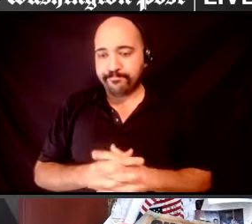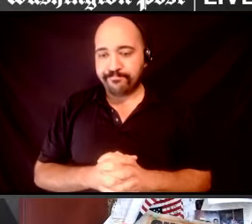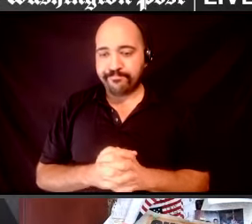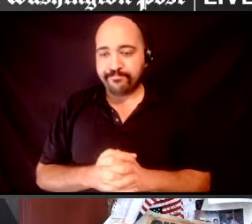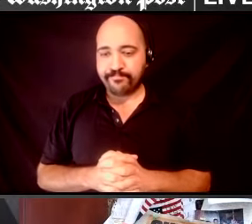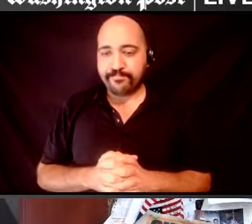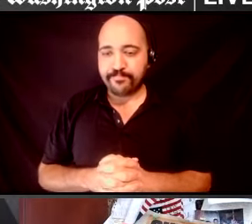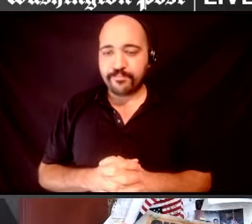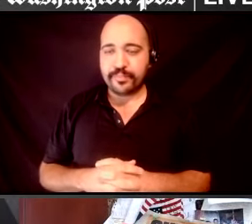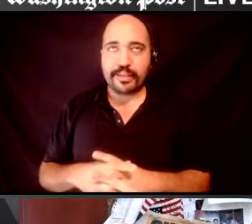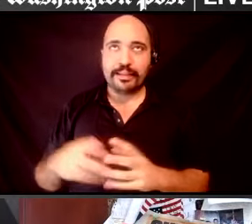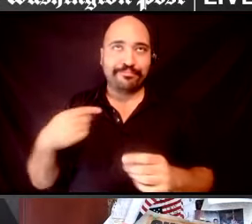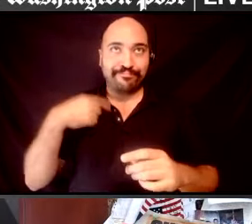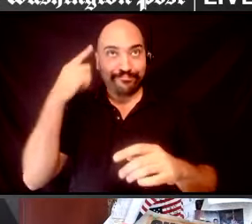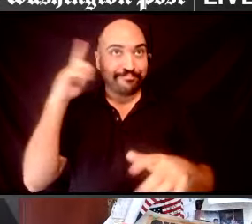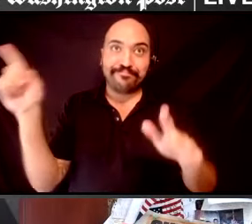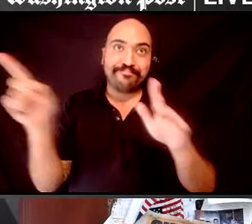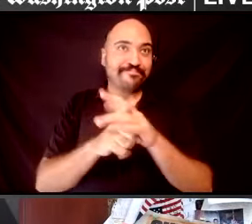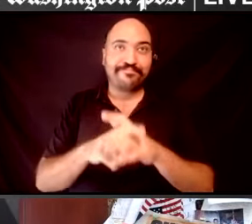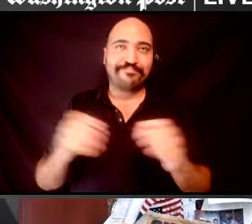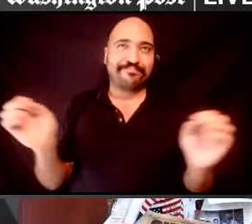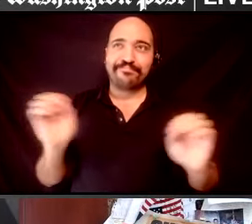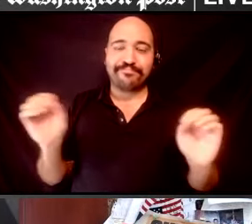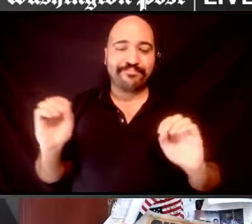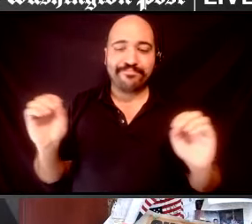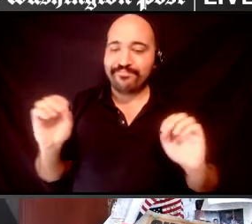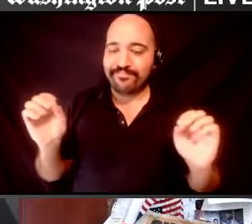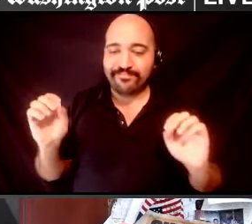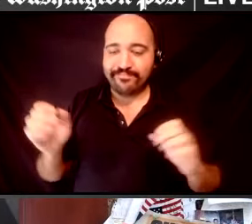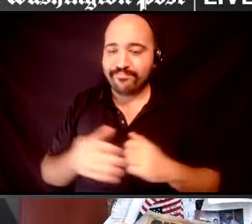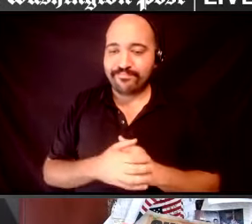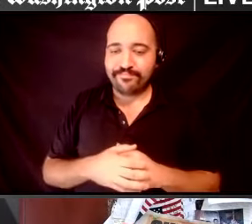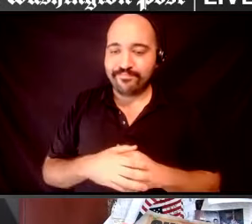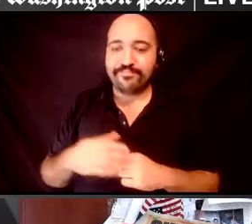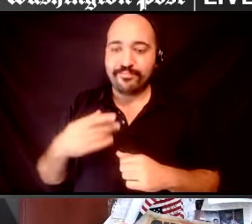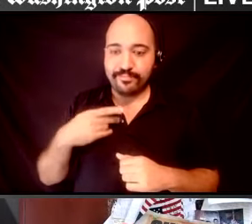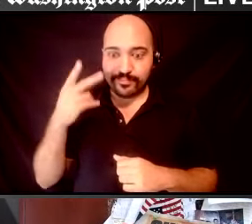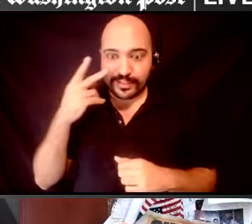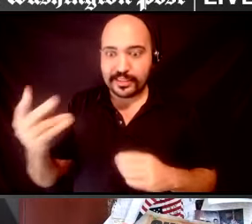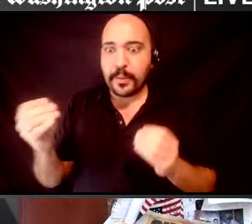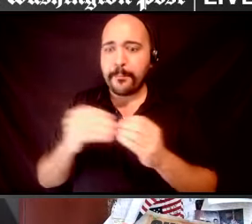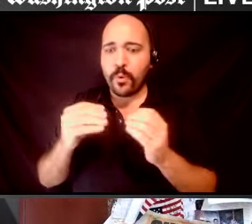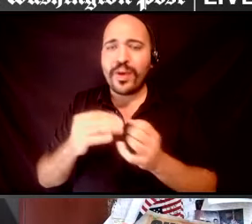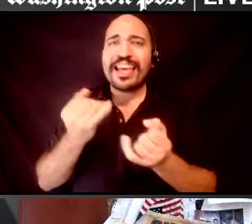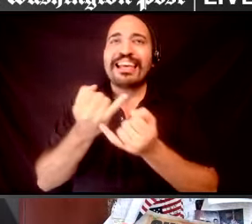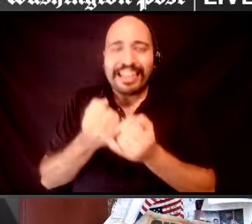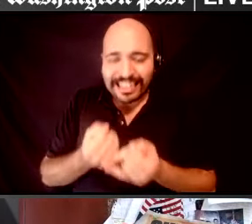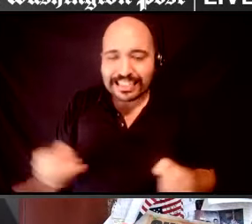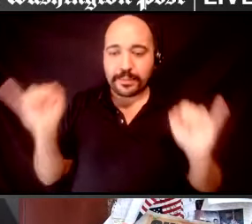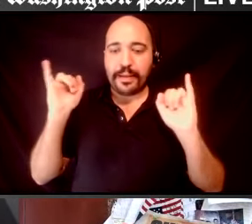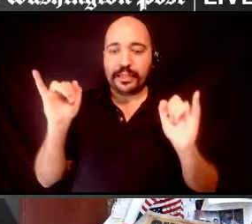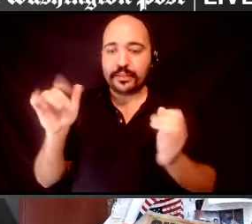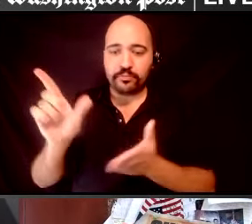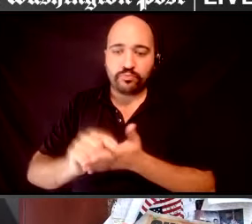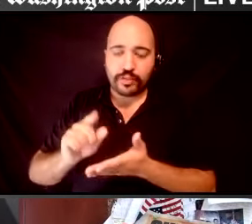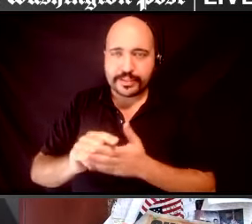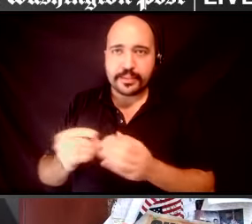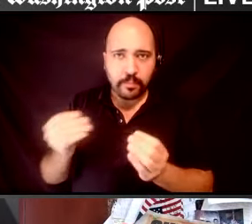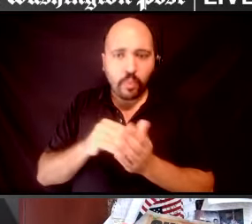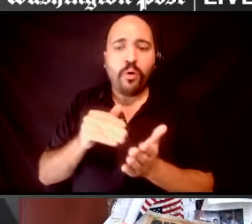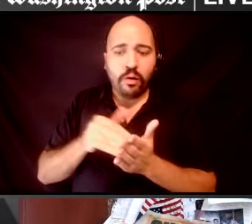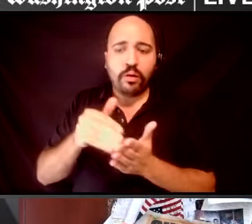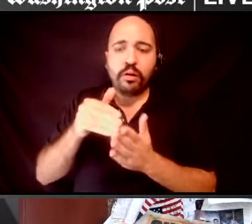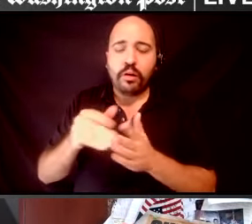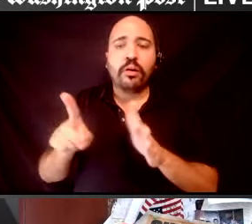None that come to mind, honestly. I see, I do see more independent press, um, and I see a lot